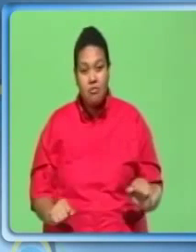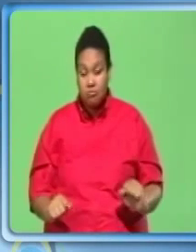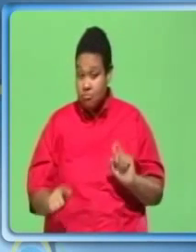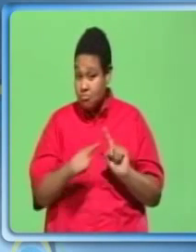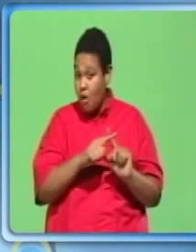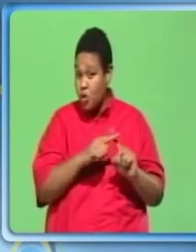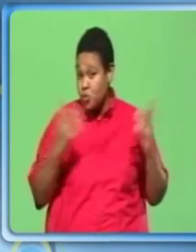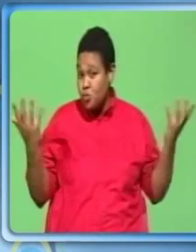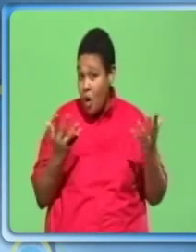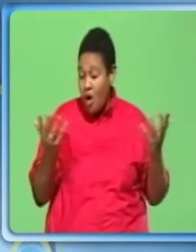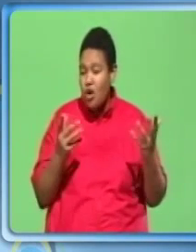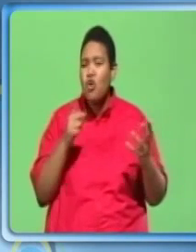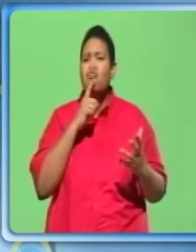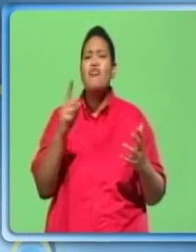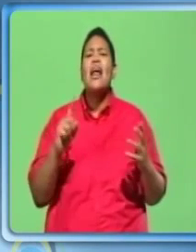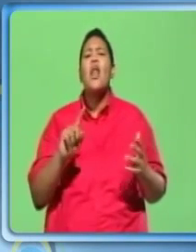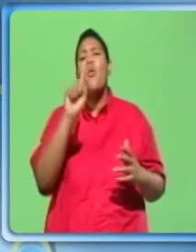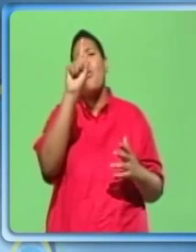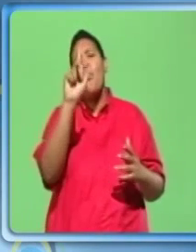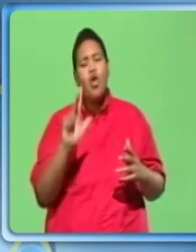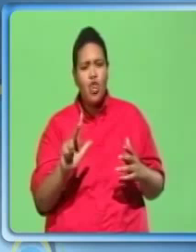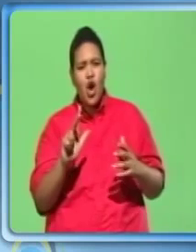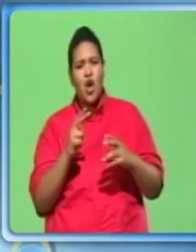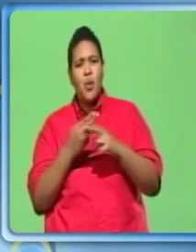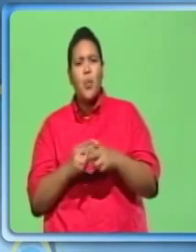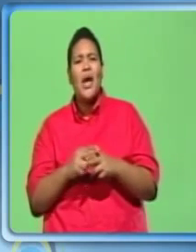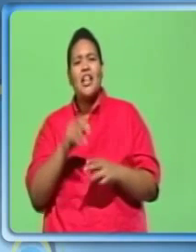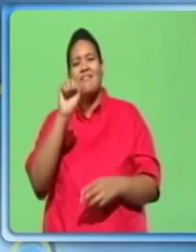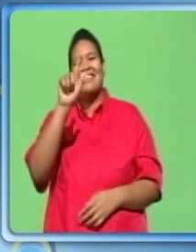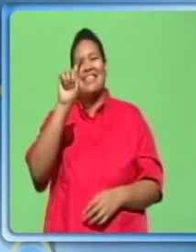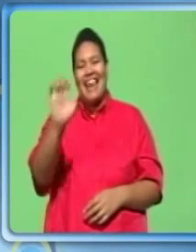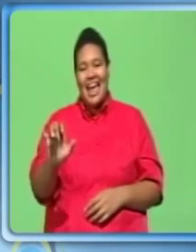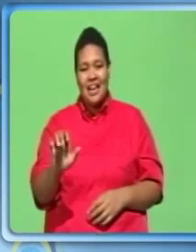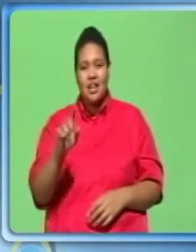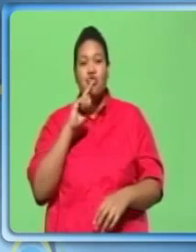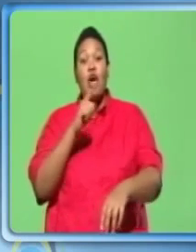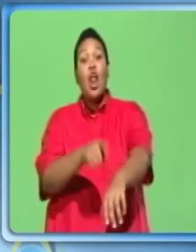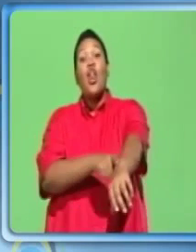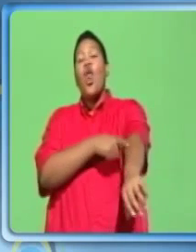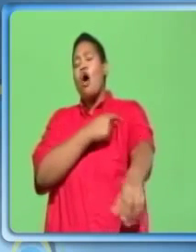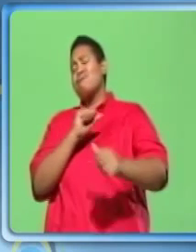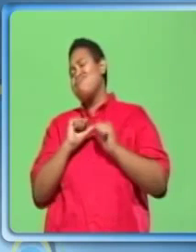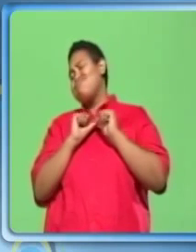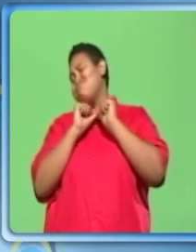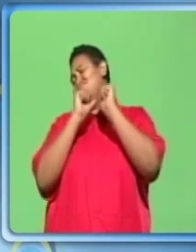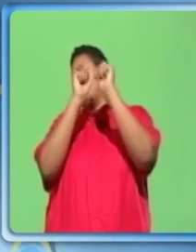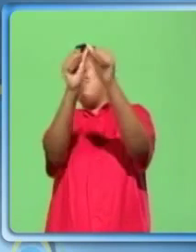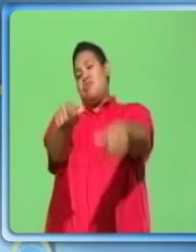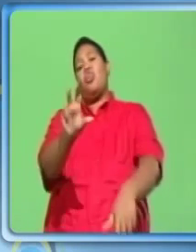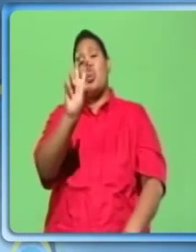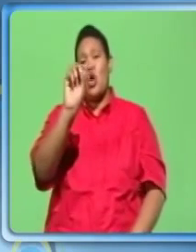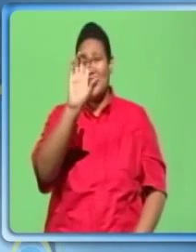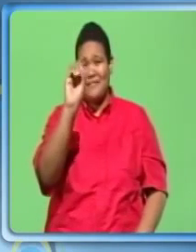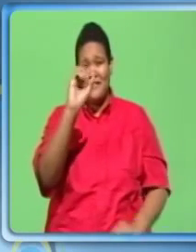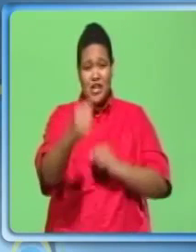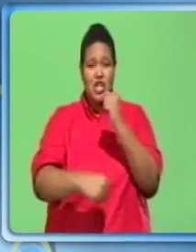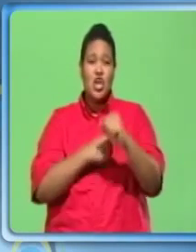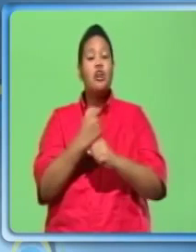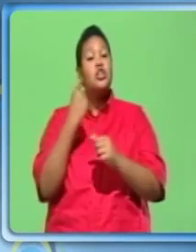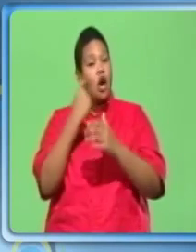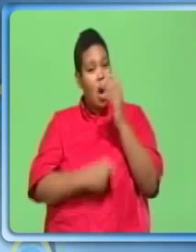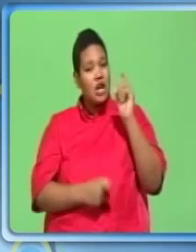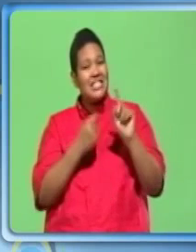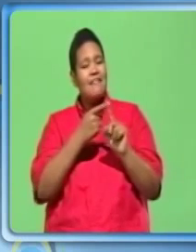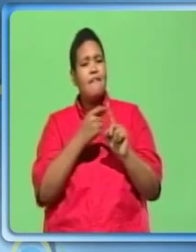Advantages. About a third the weight of slate. Long-lasting, 30 to 50 years. Cost-effective,